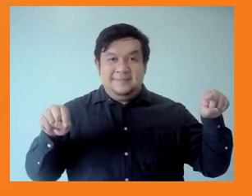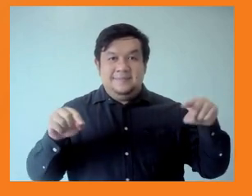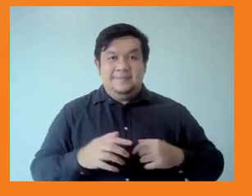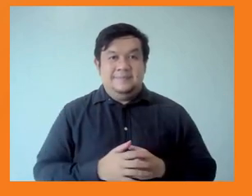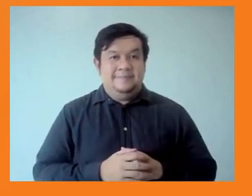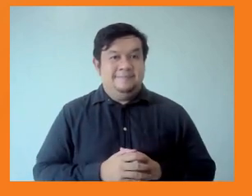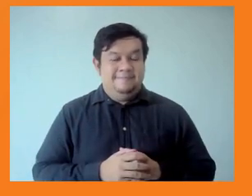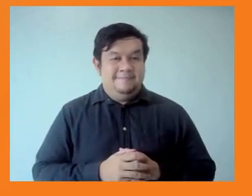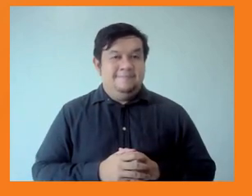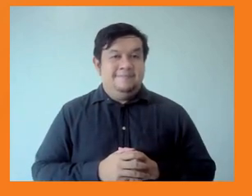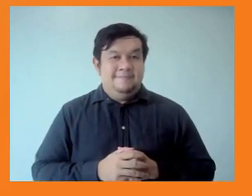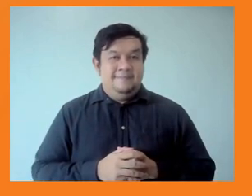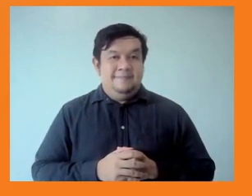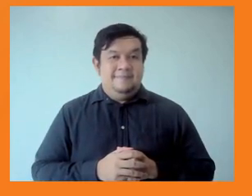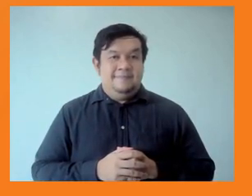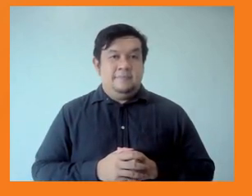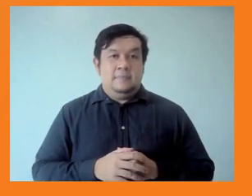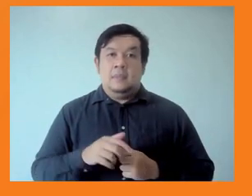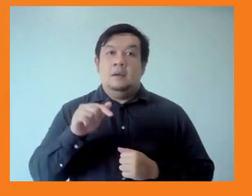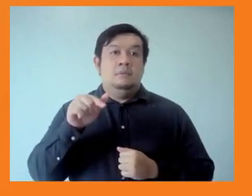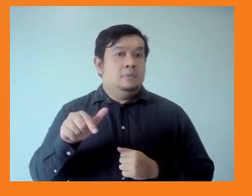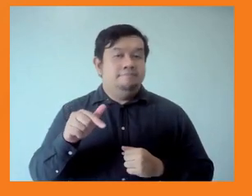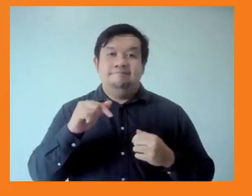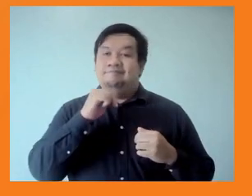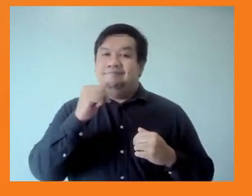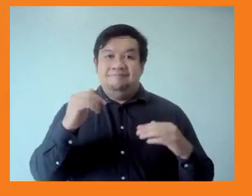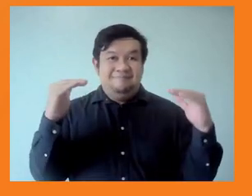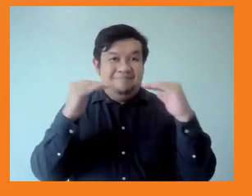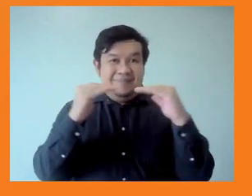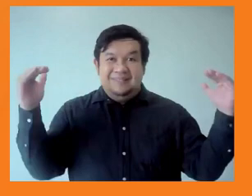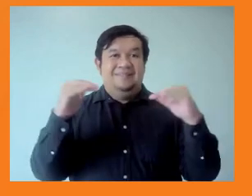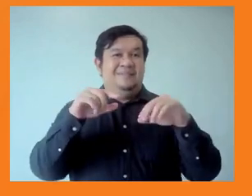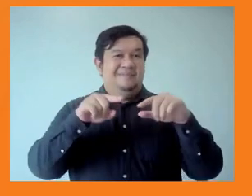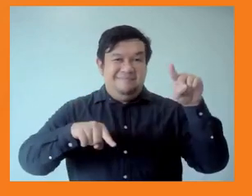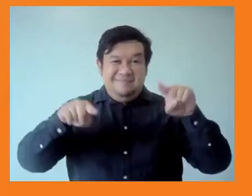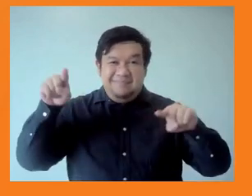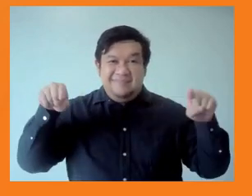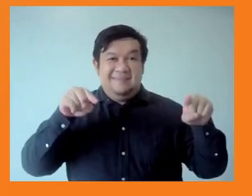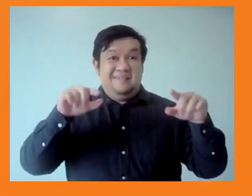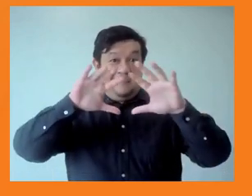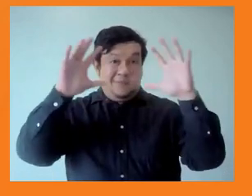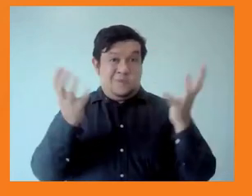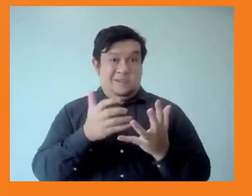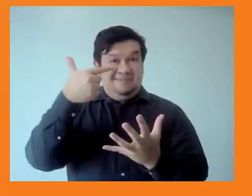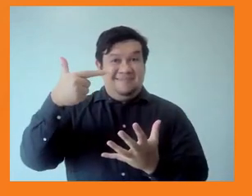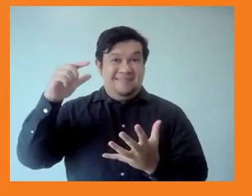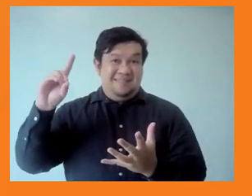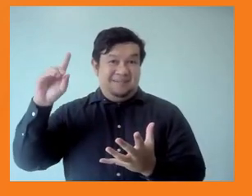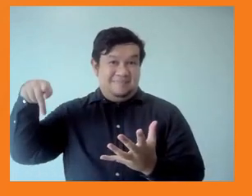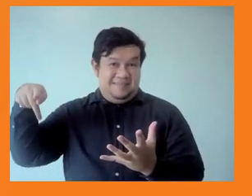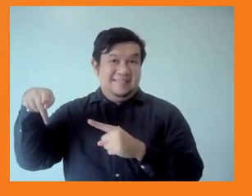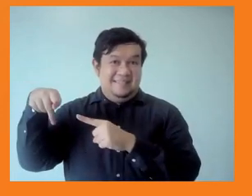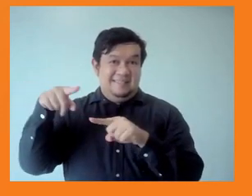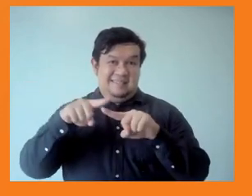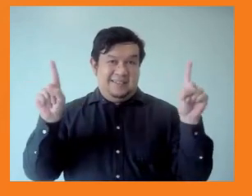world, purely based on GDP. And so what academics have been arguing is that